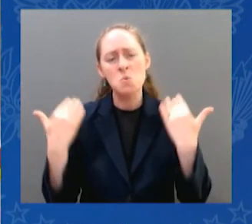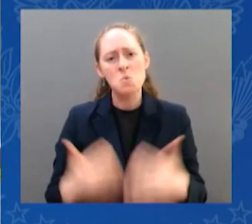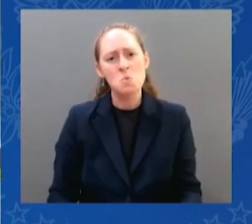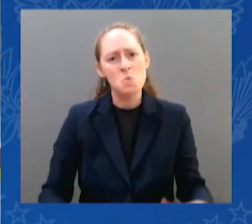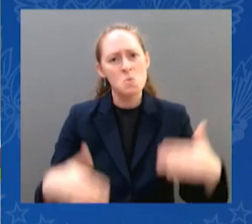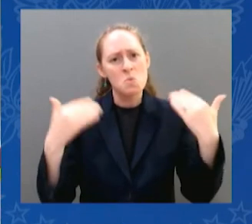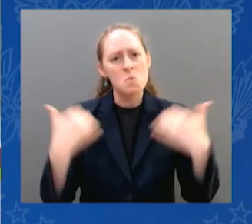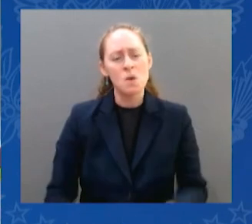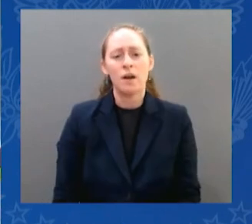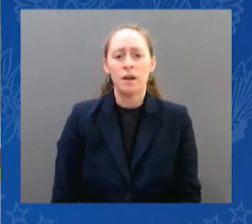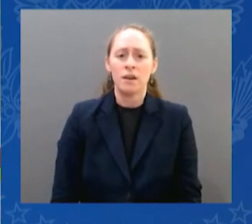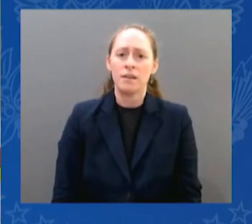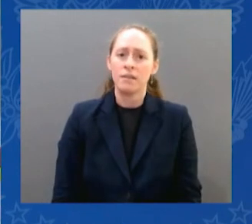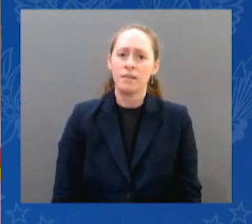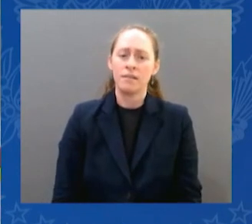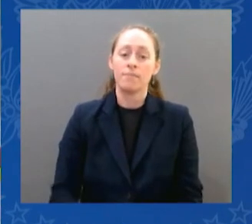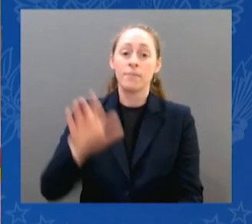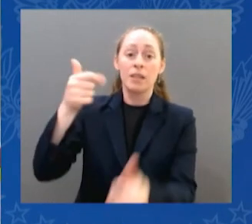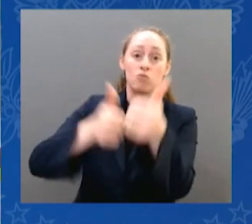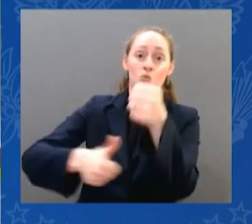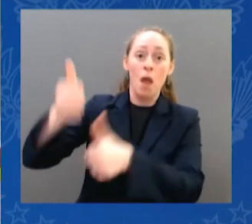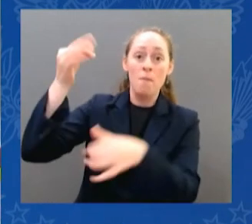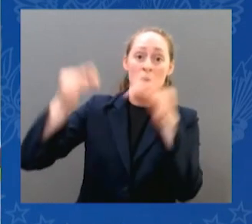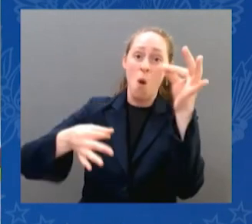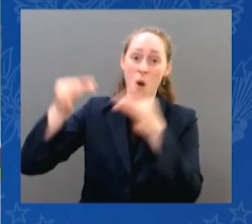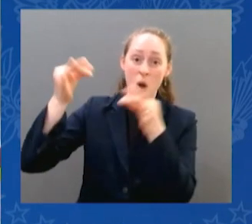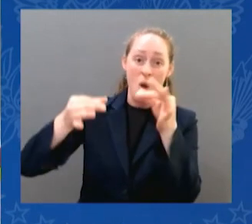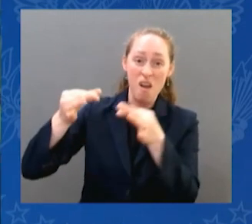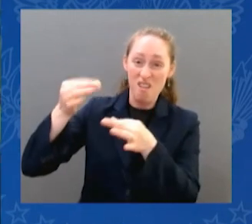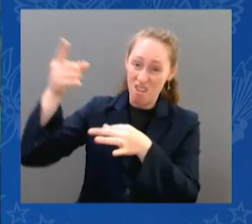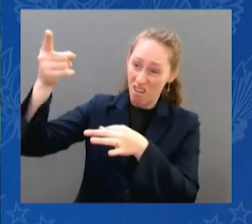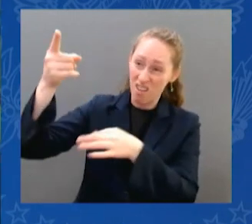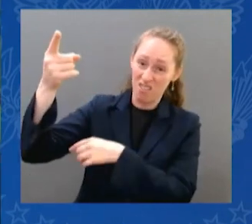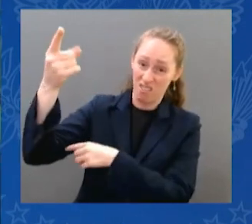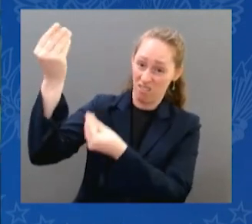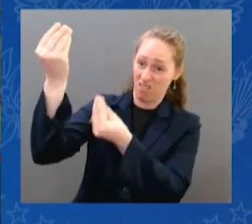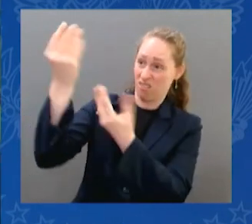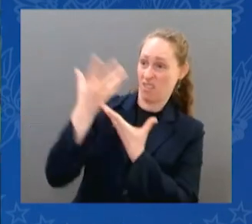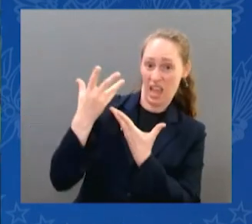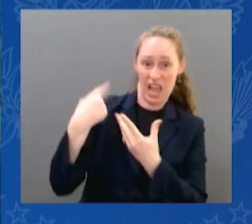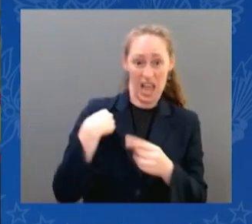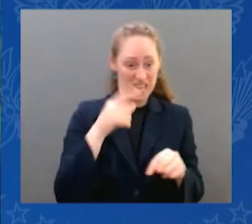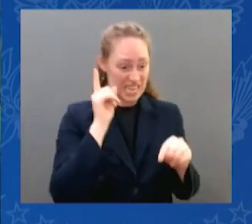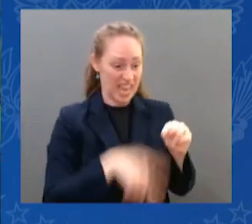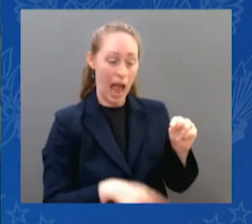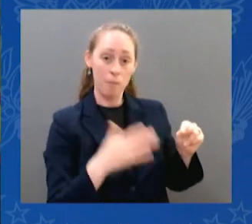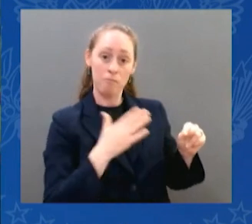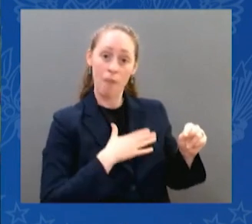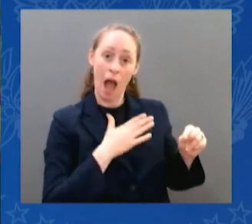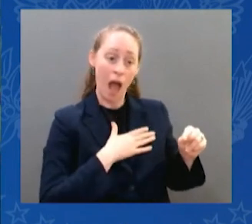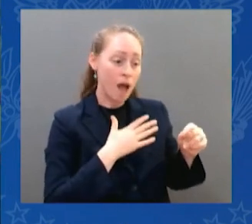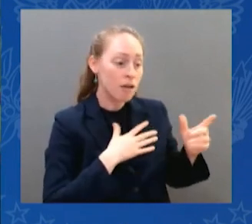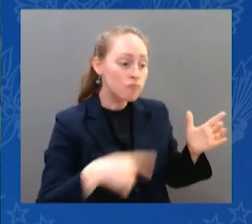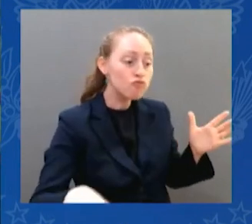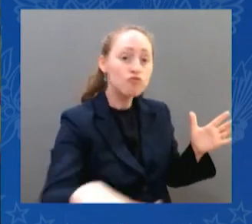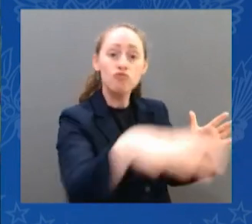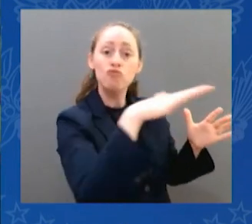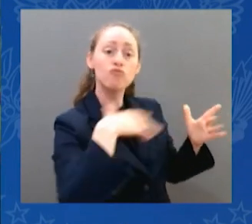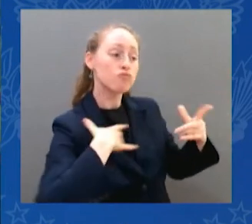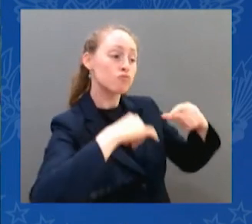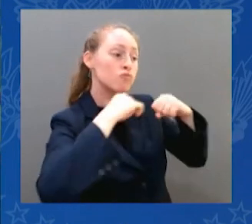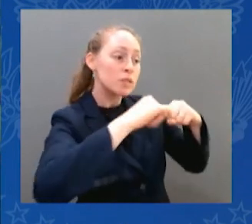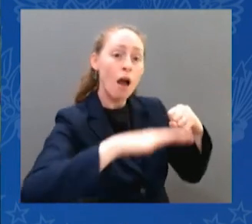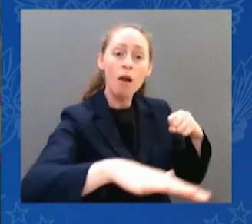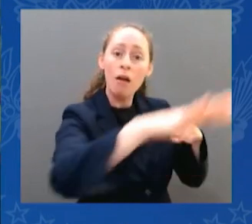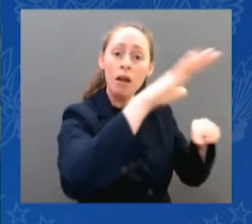from people carrying concealed weapons in places like subways and Times Square, et cetera. So what I had to do is convene an extraordinary